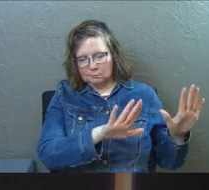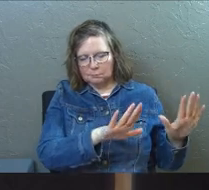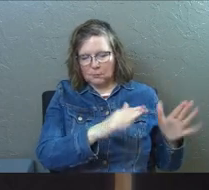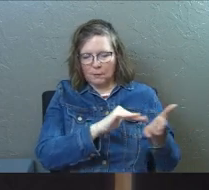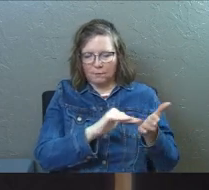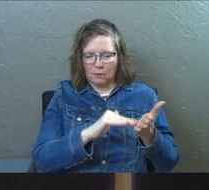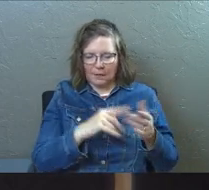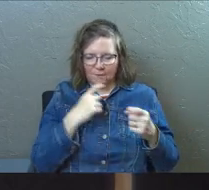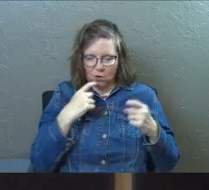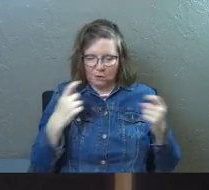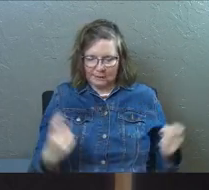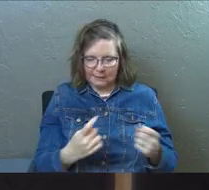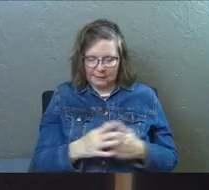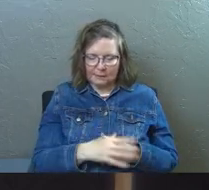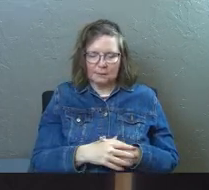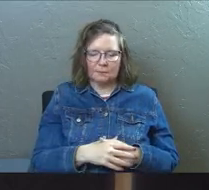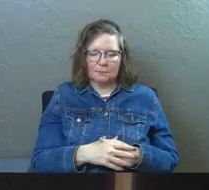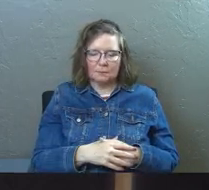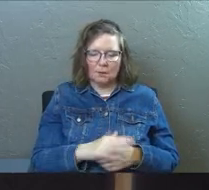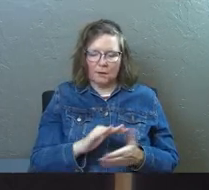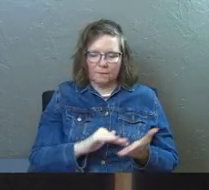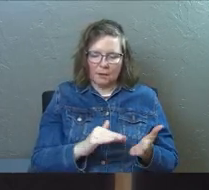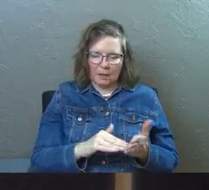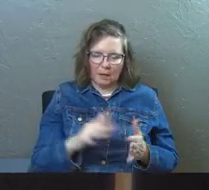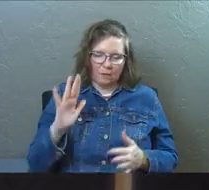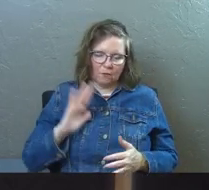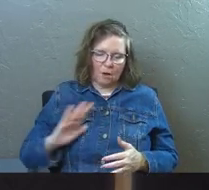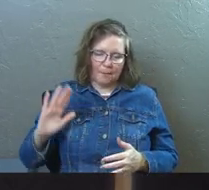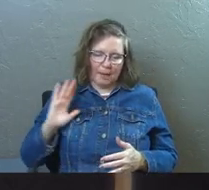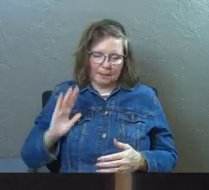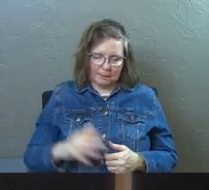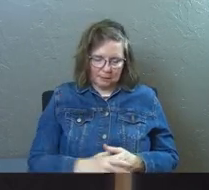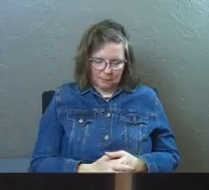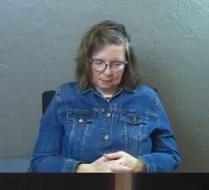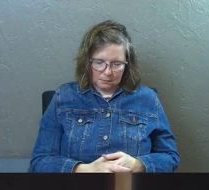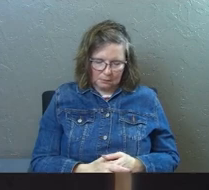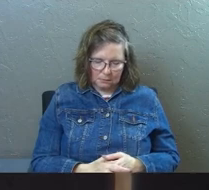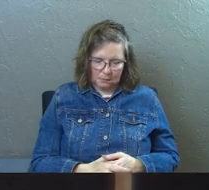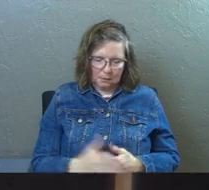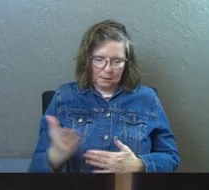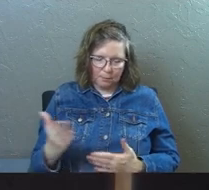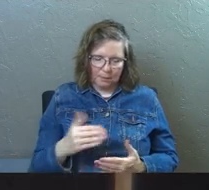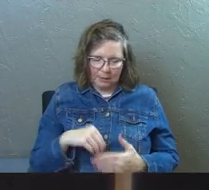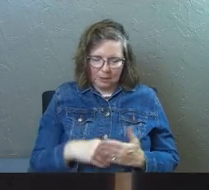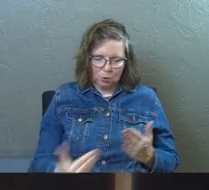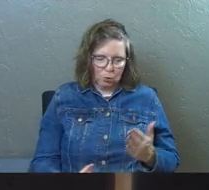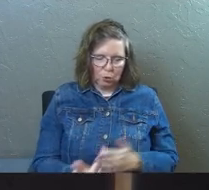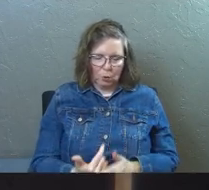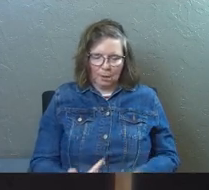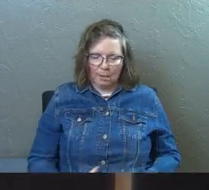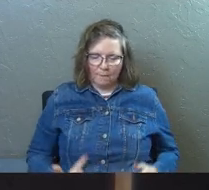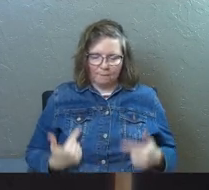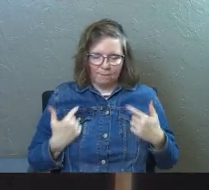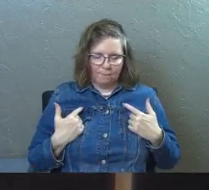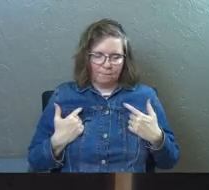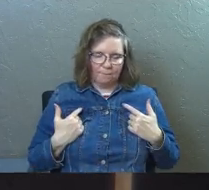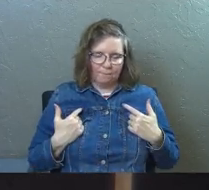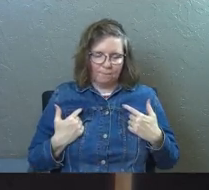Forgive our sins. Forgive our past. Bring us into new life.